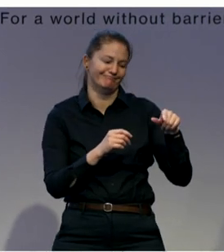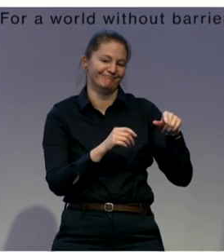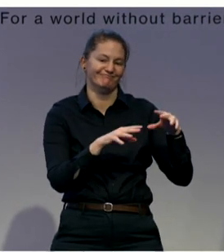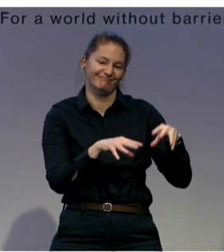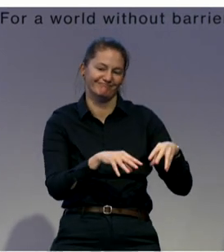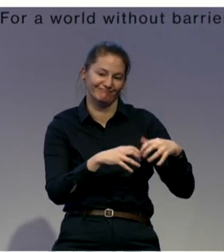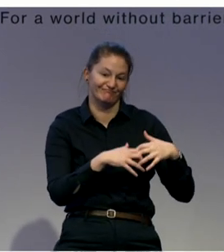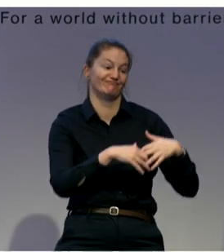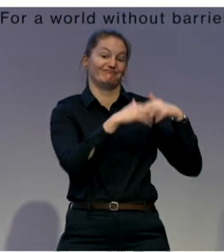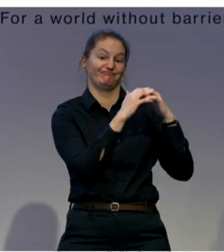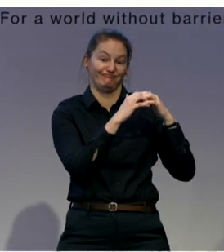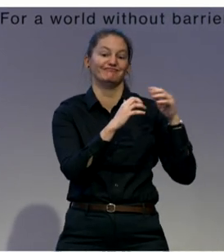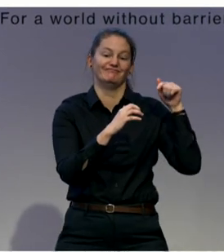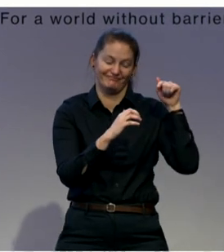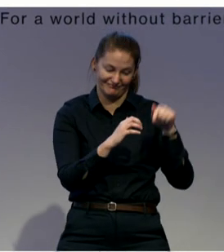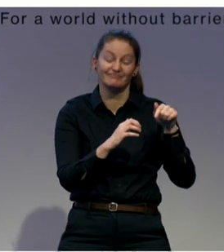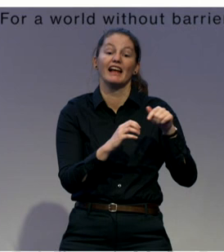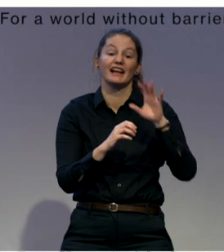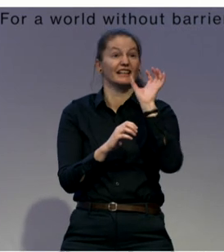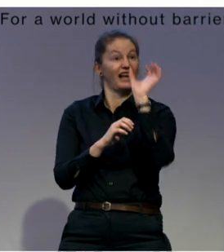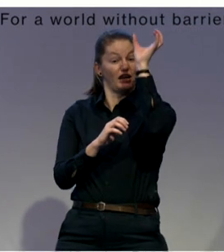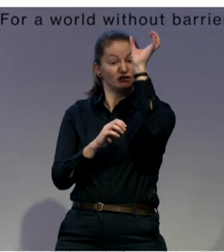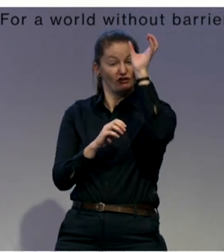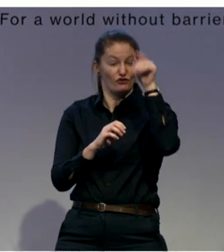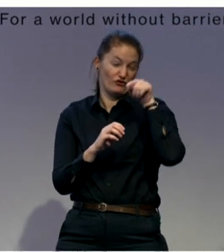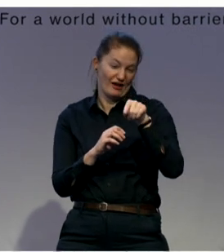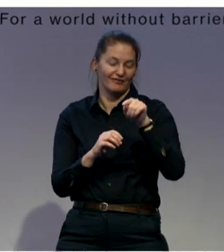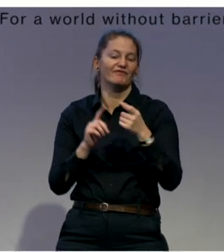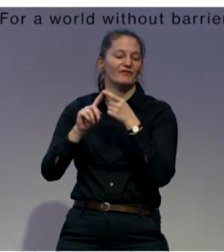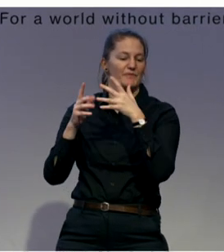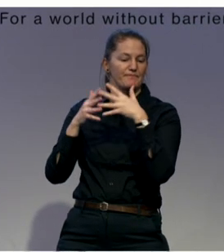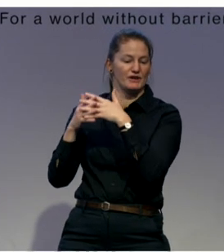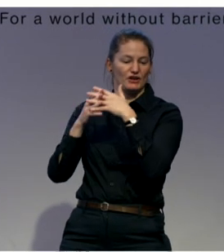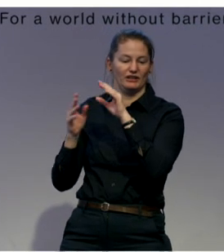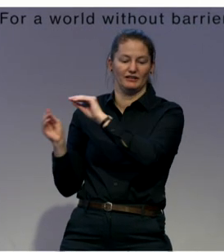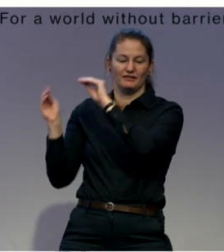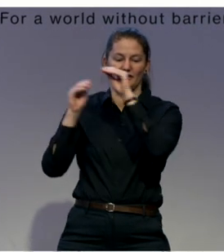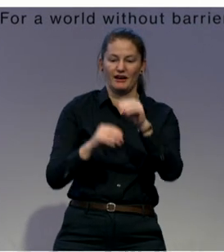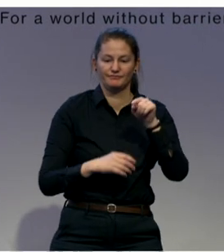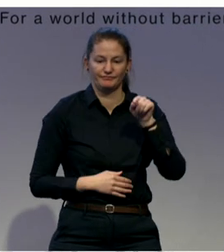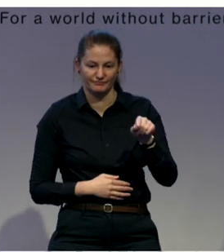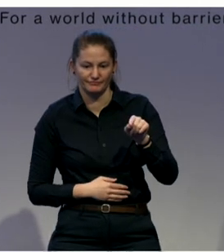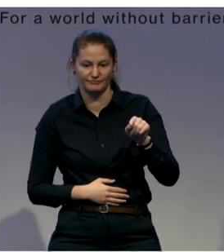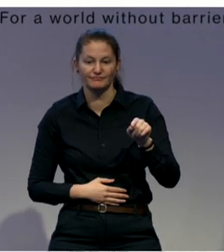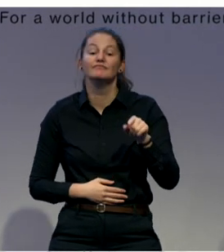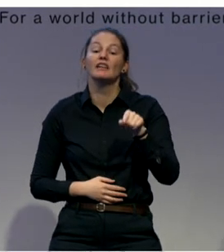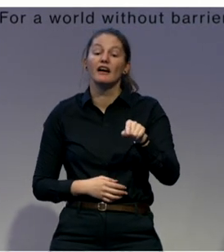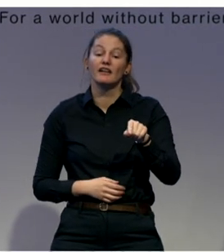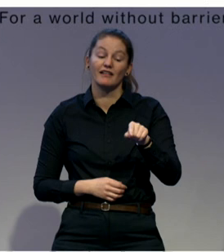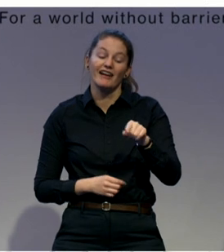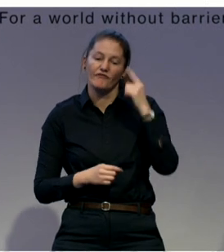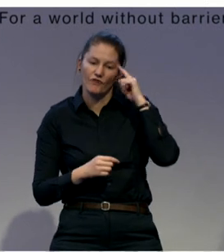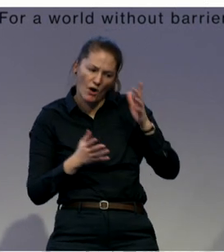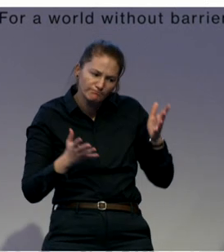the U.S. and Community for All Moldova program supports the government